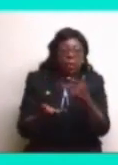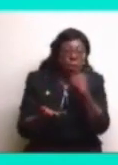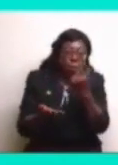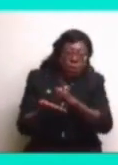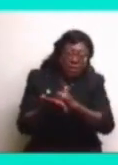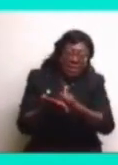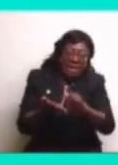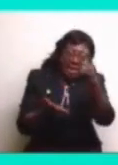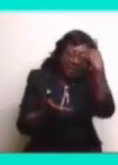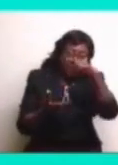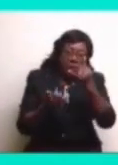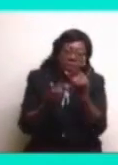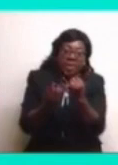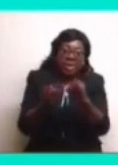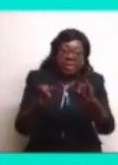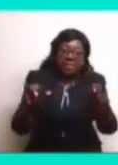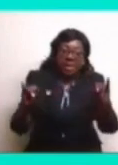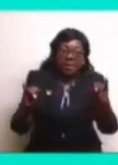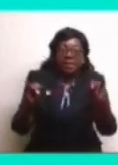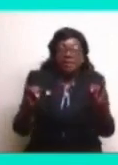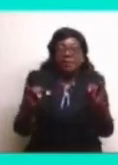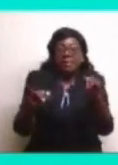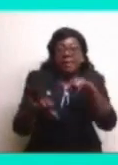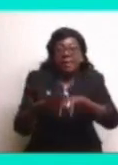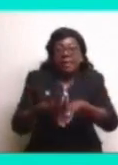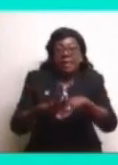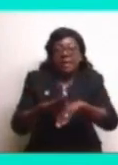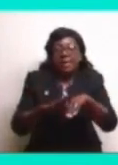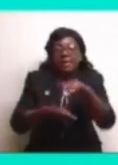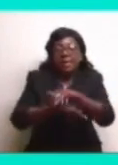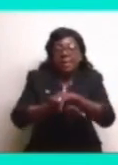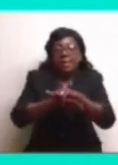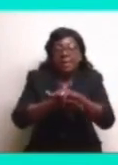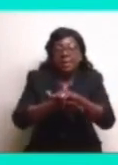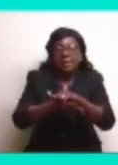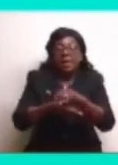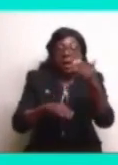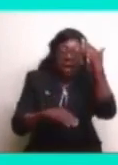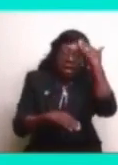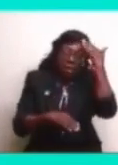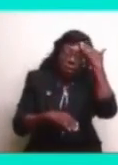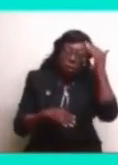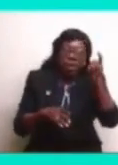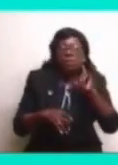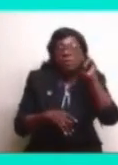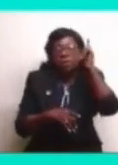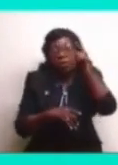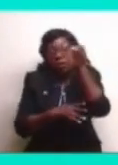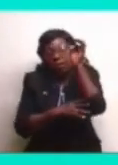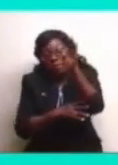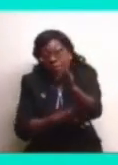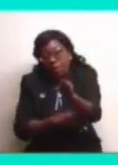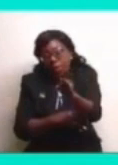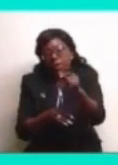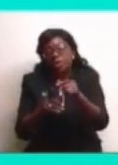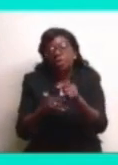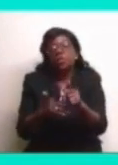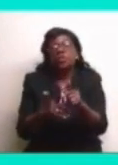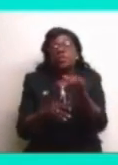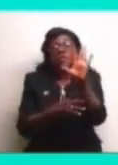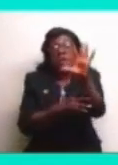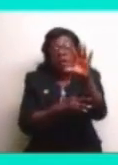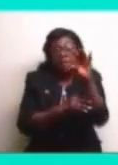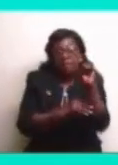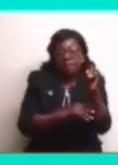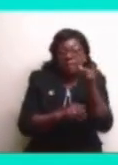So that, too, was an interesting experience. And I know he was looking forward to this 50th anniversary celebration. I'm really sorry